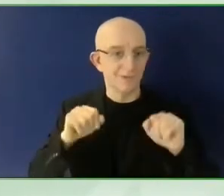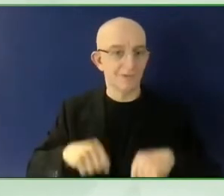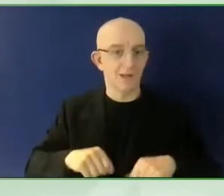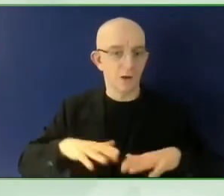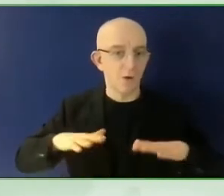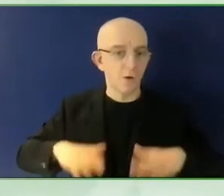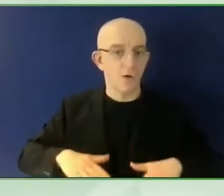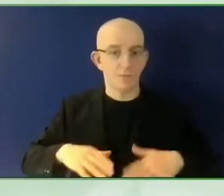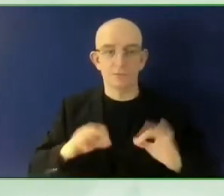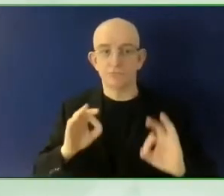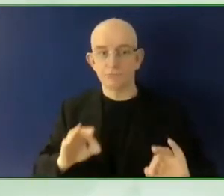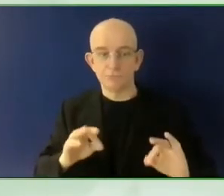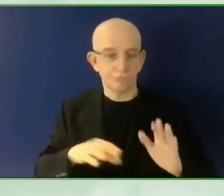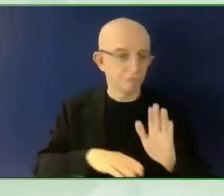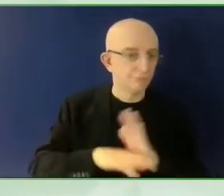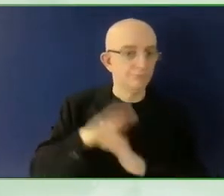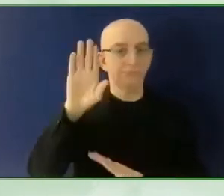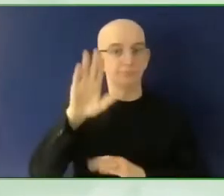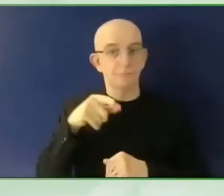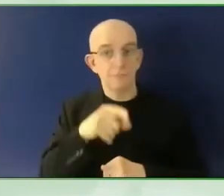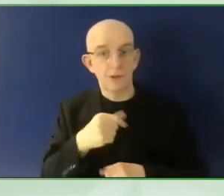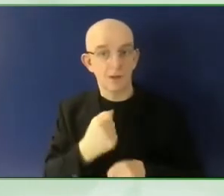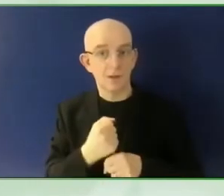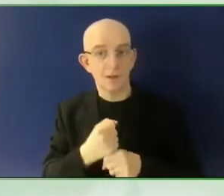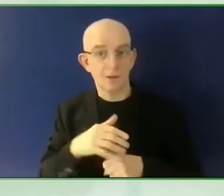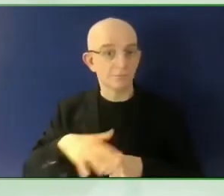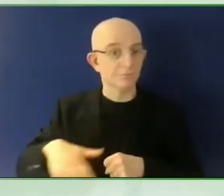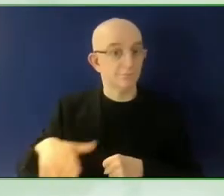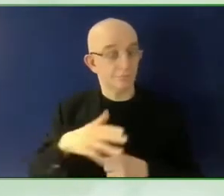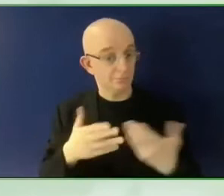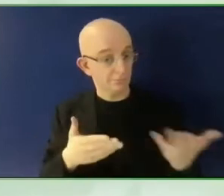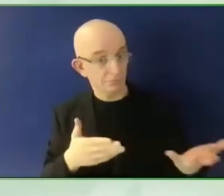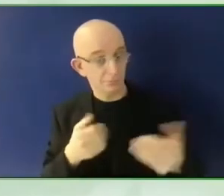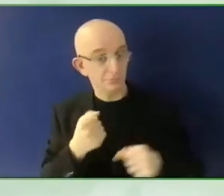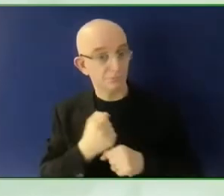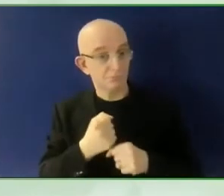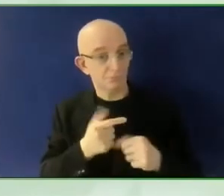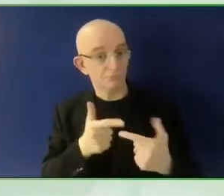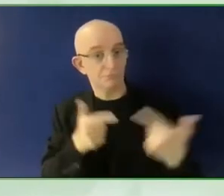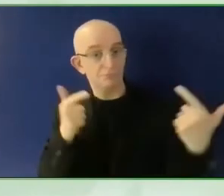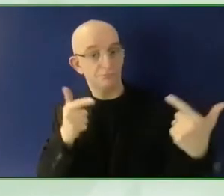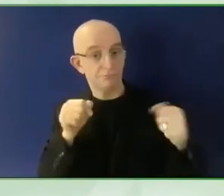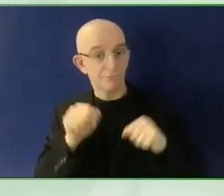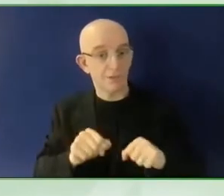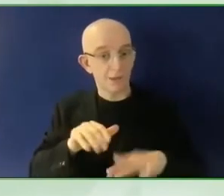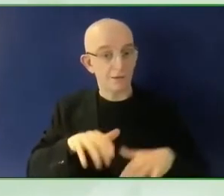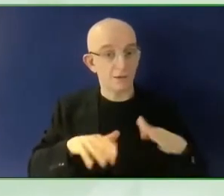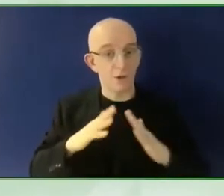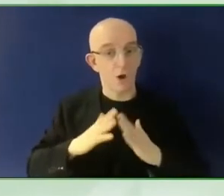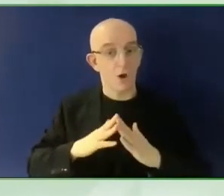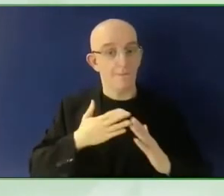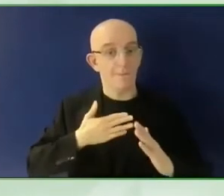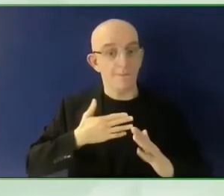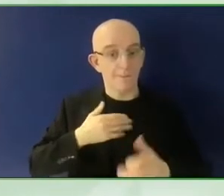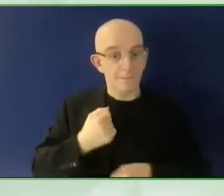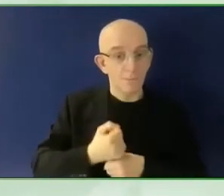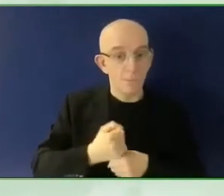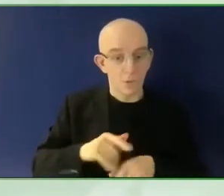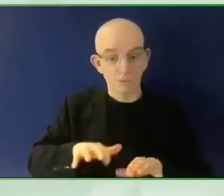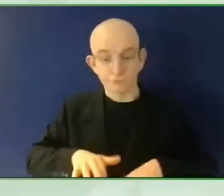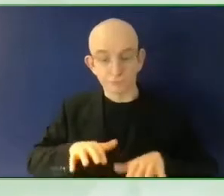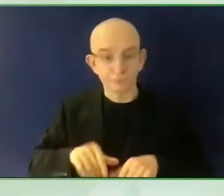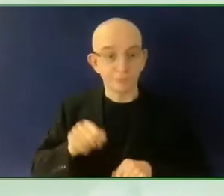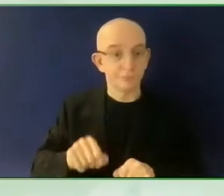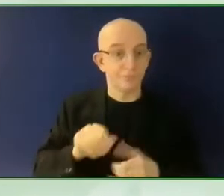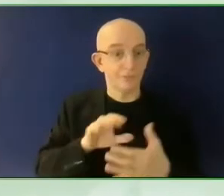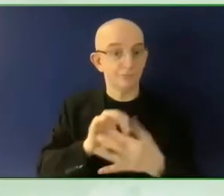think more than anything, it's presented a great opportunity for us to bring Be My Eyes for Work to more organizations.